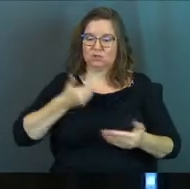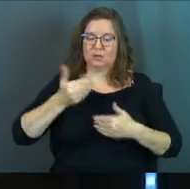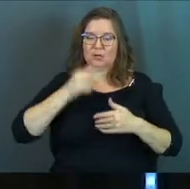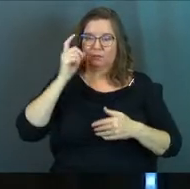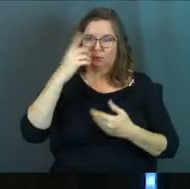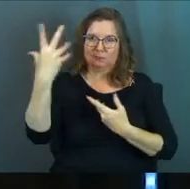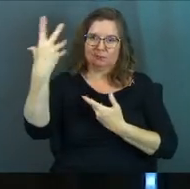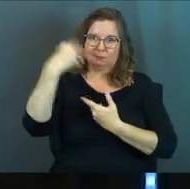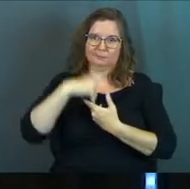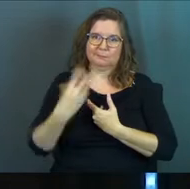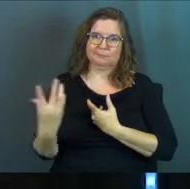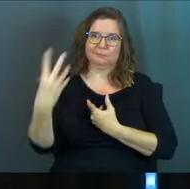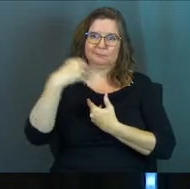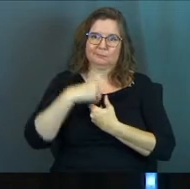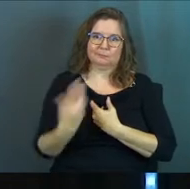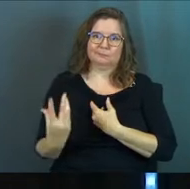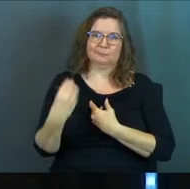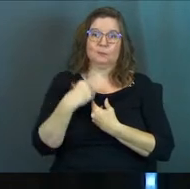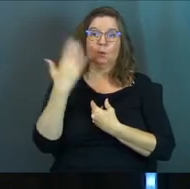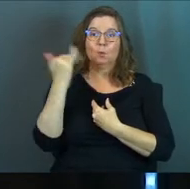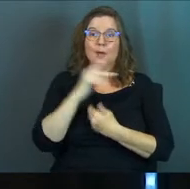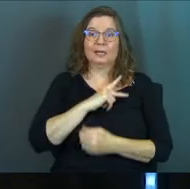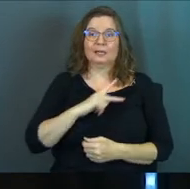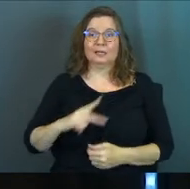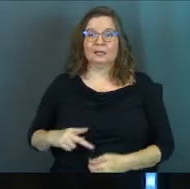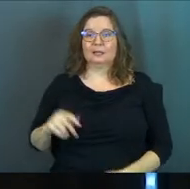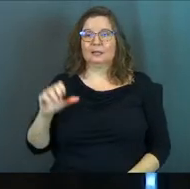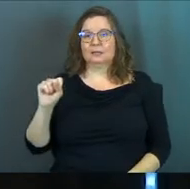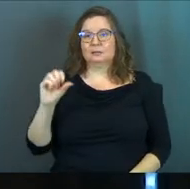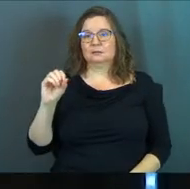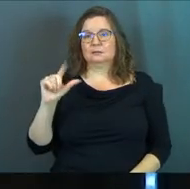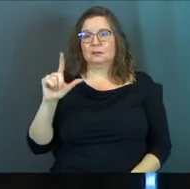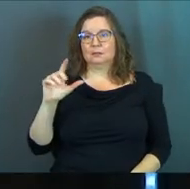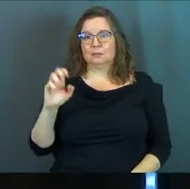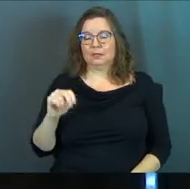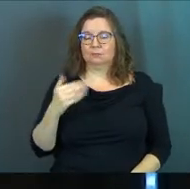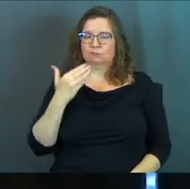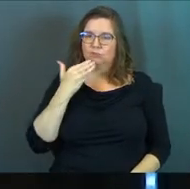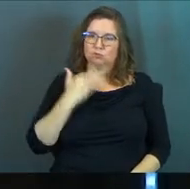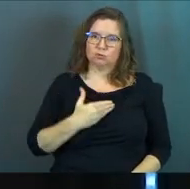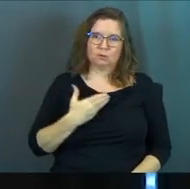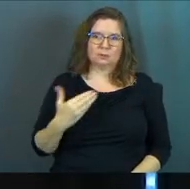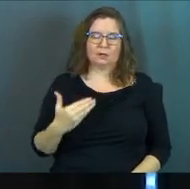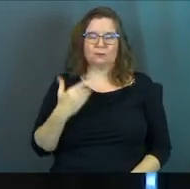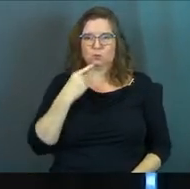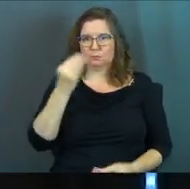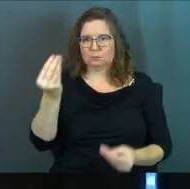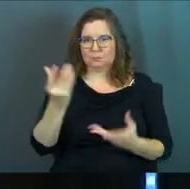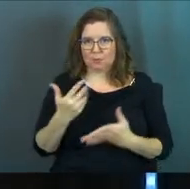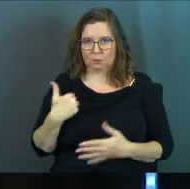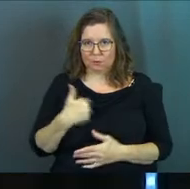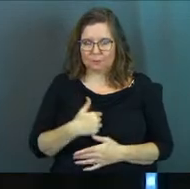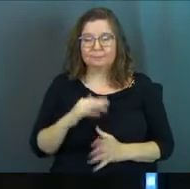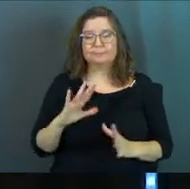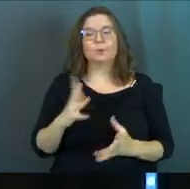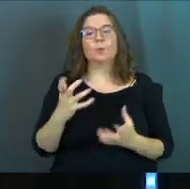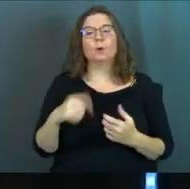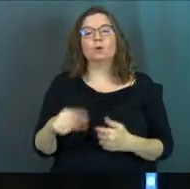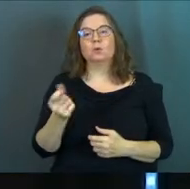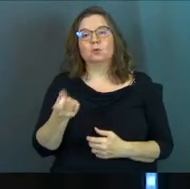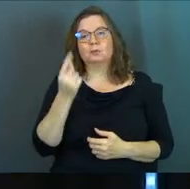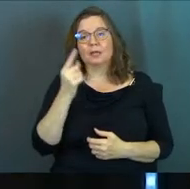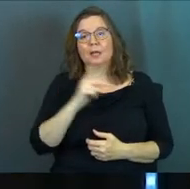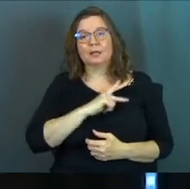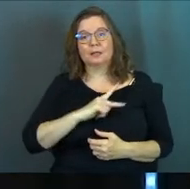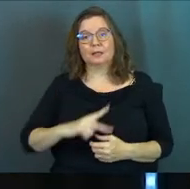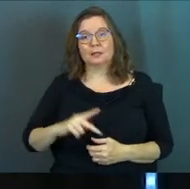of wisdom into your life because King Solomon has got so much good stuff to say to us. So I want you to